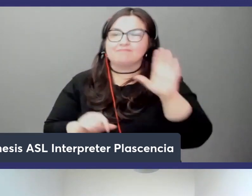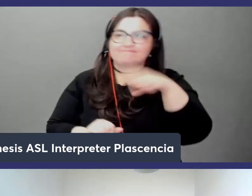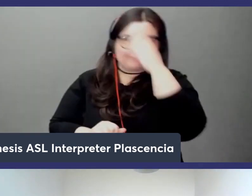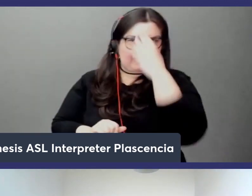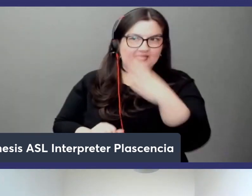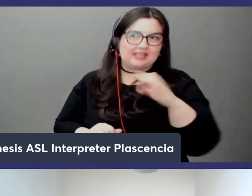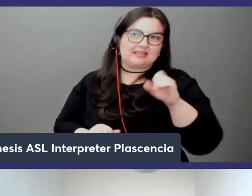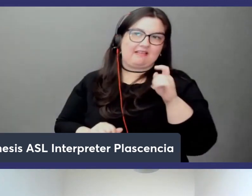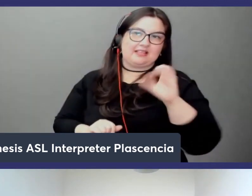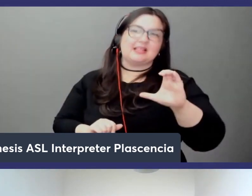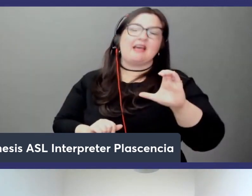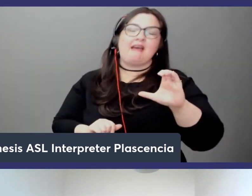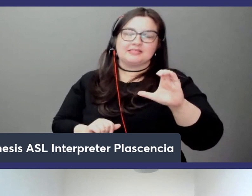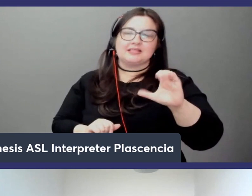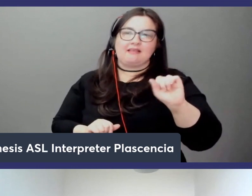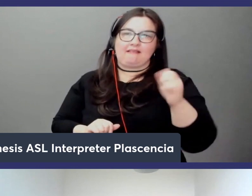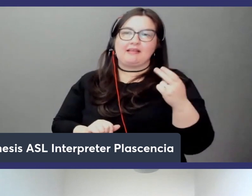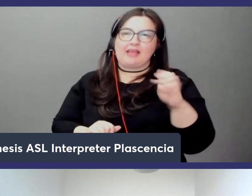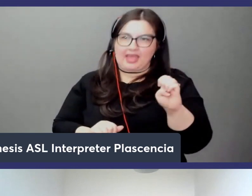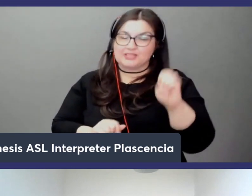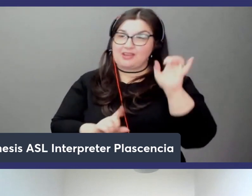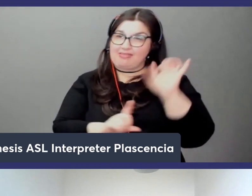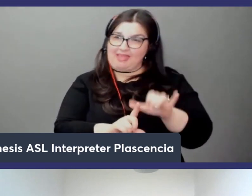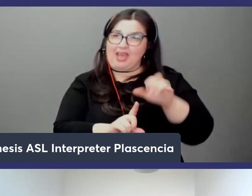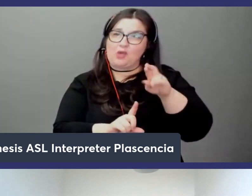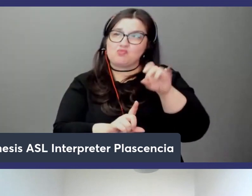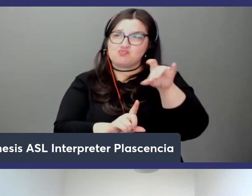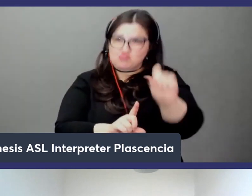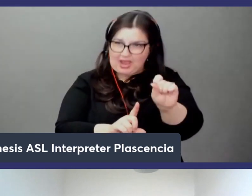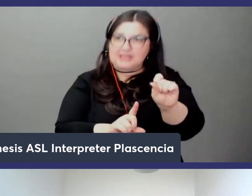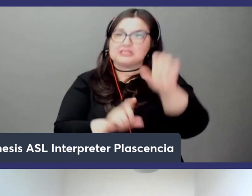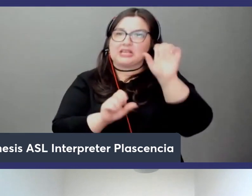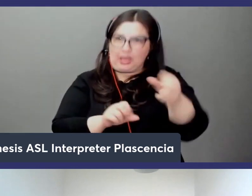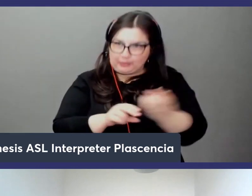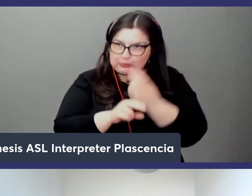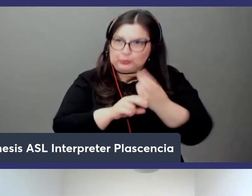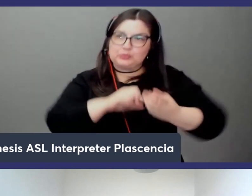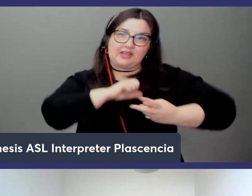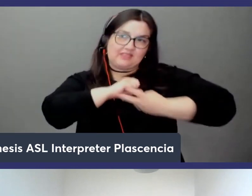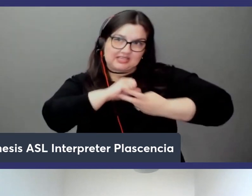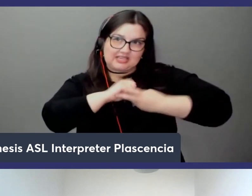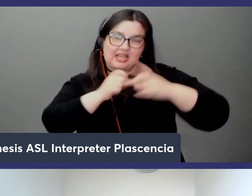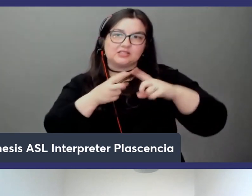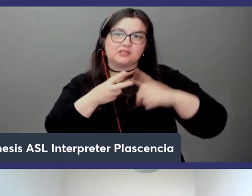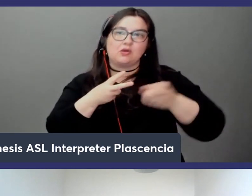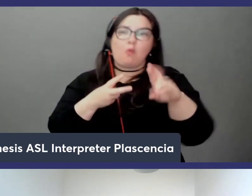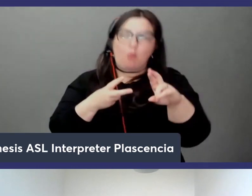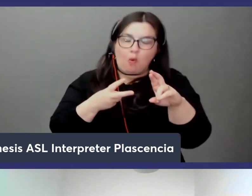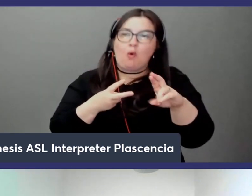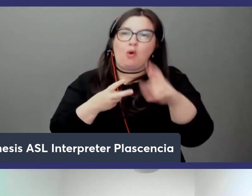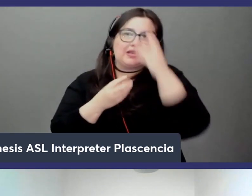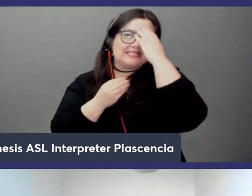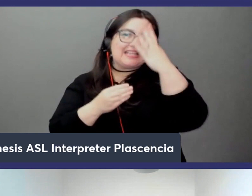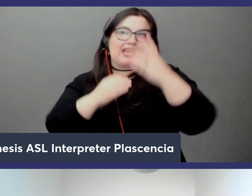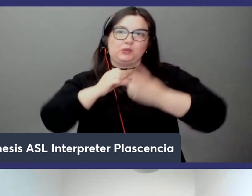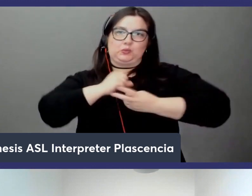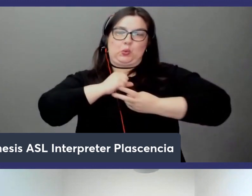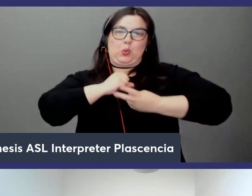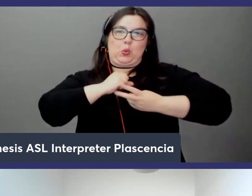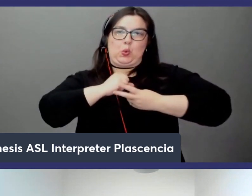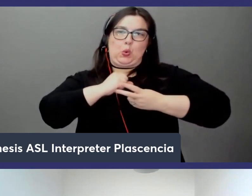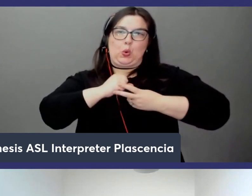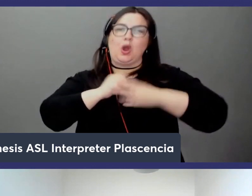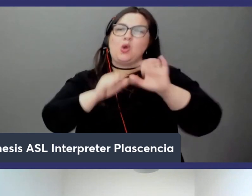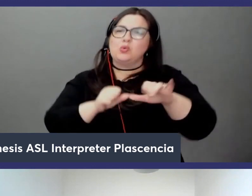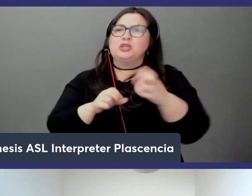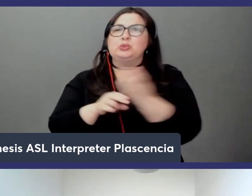redis compatible cache um it is intended you know to be used as a cache or as an ephemeral data store so you would use it you know along